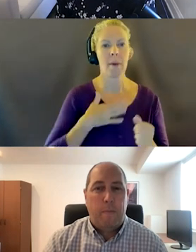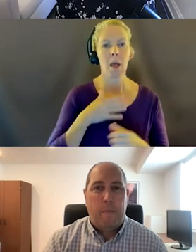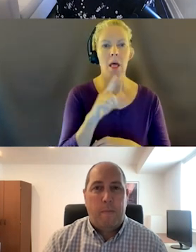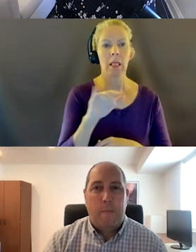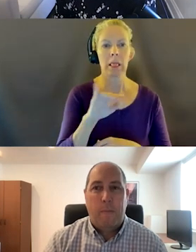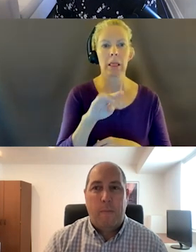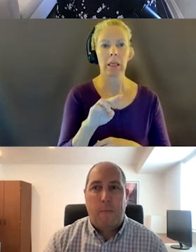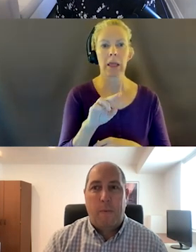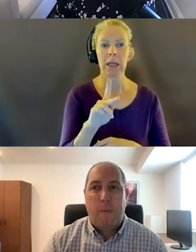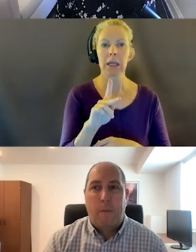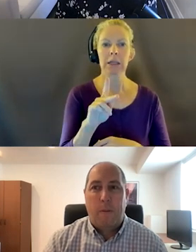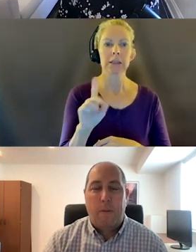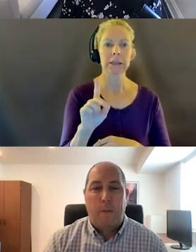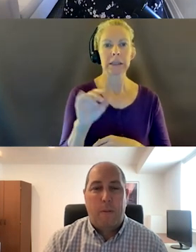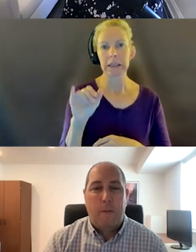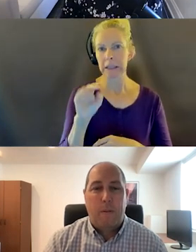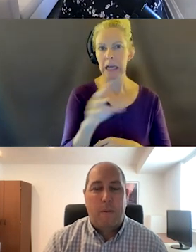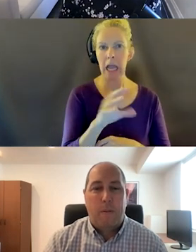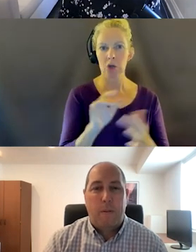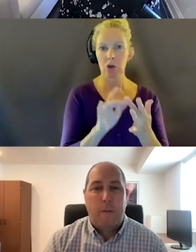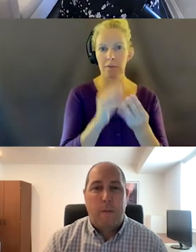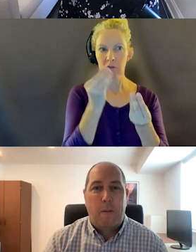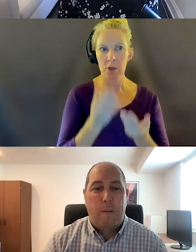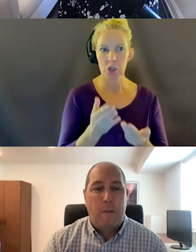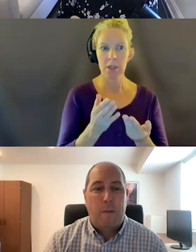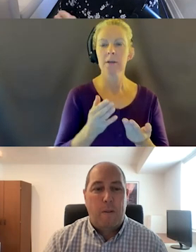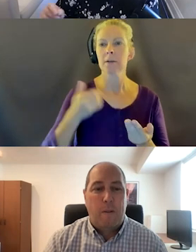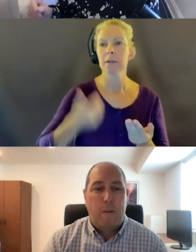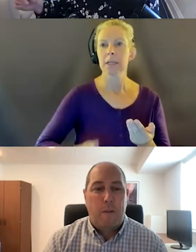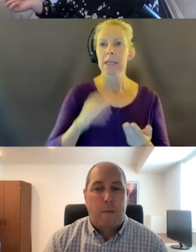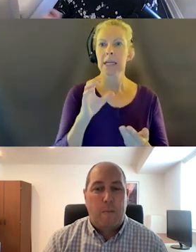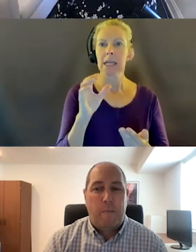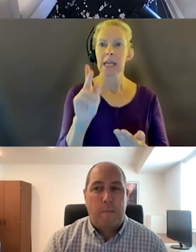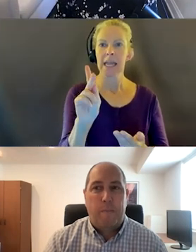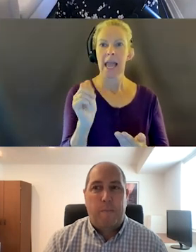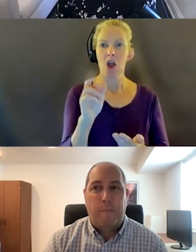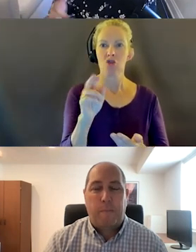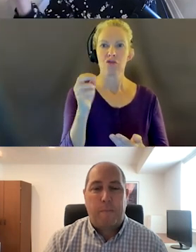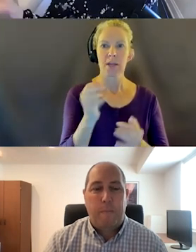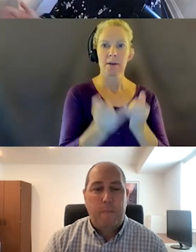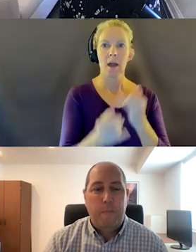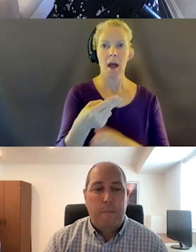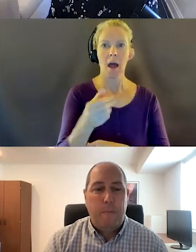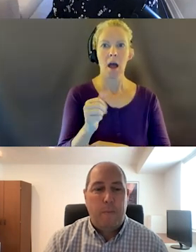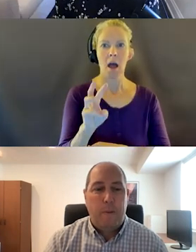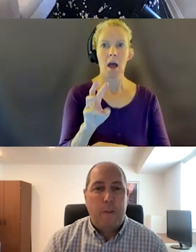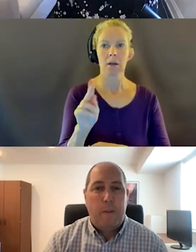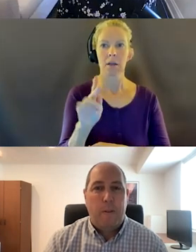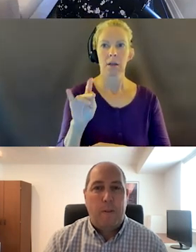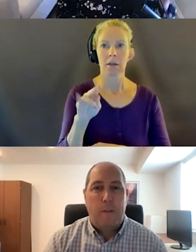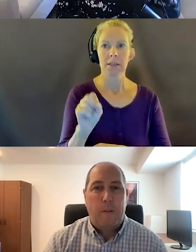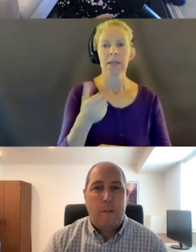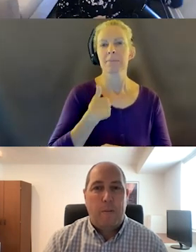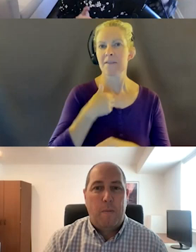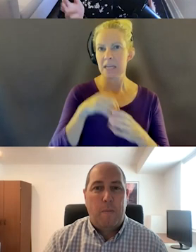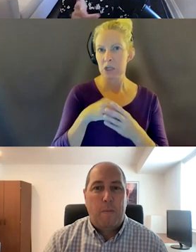email details. Again, you can find me, Karen Hawkins, on LinkedIn with CPACC. I'm also in Toronto. That's a good way to find